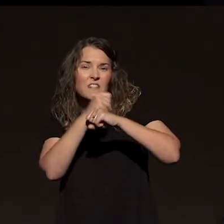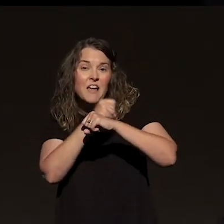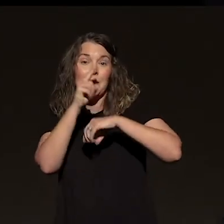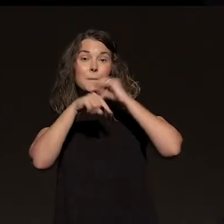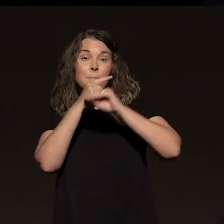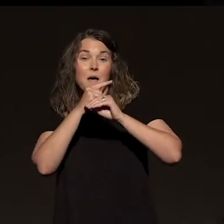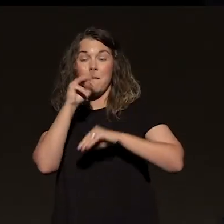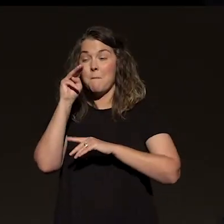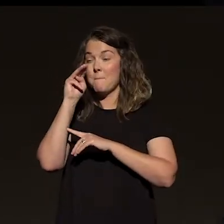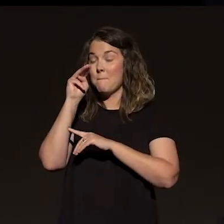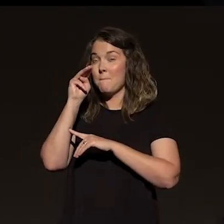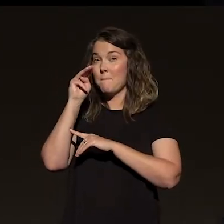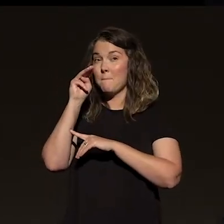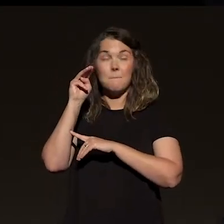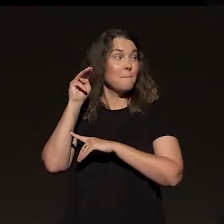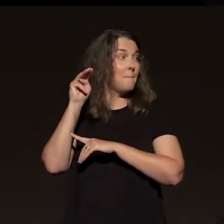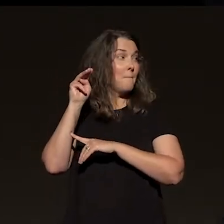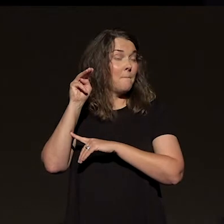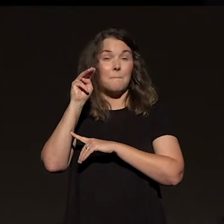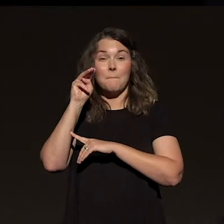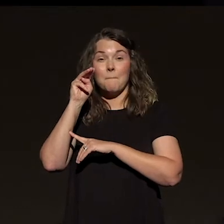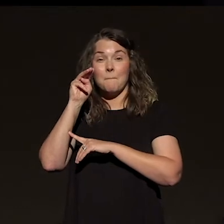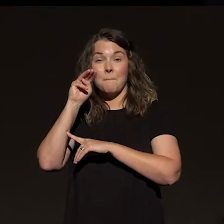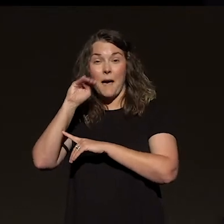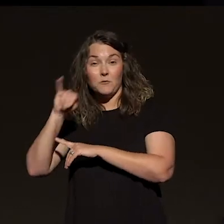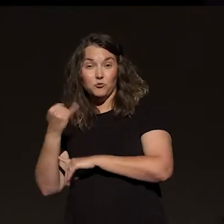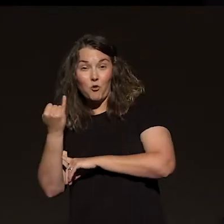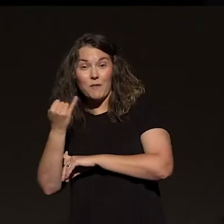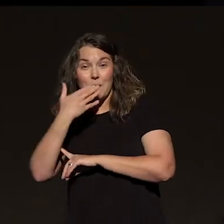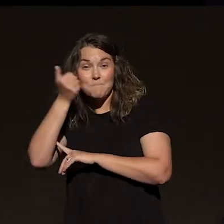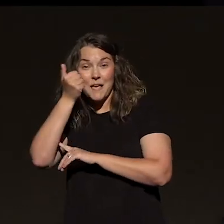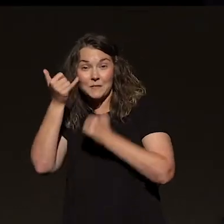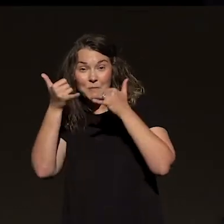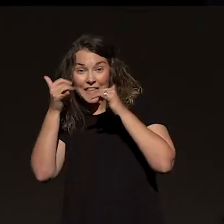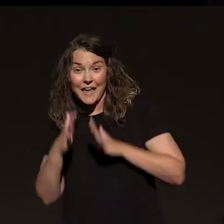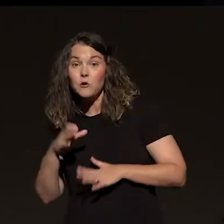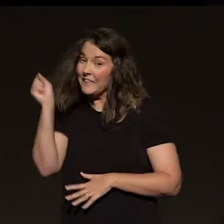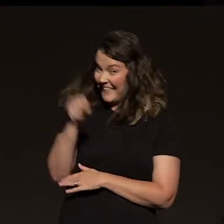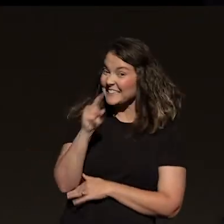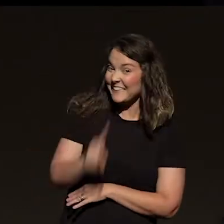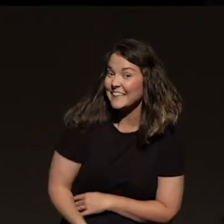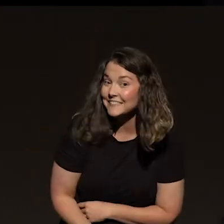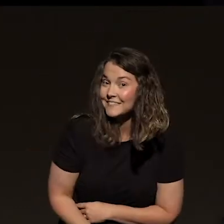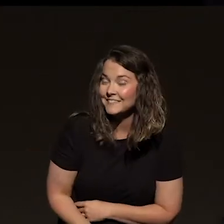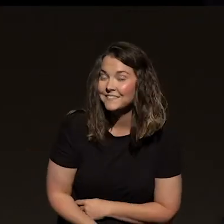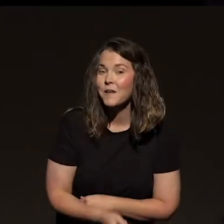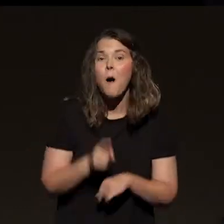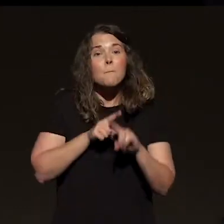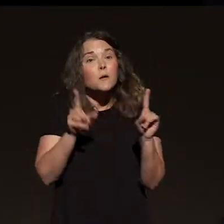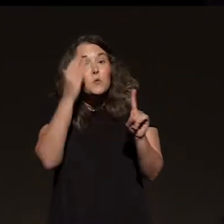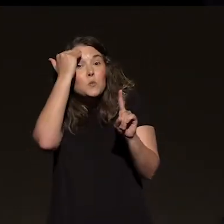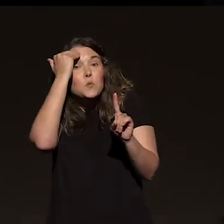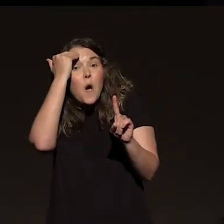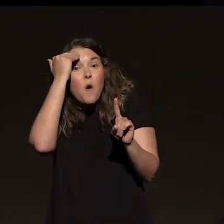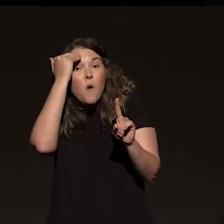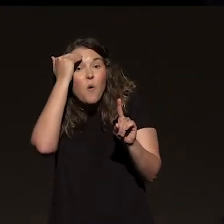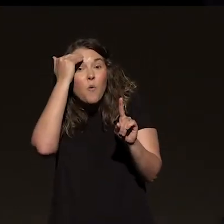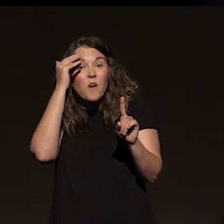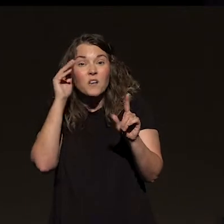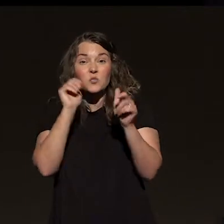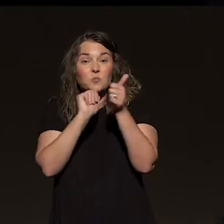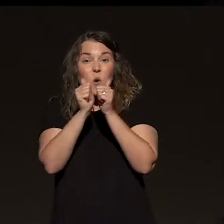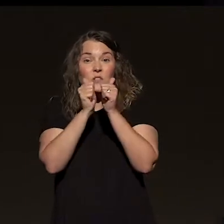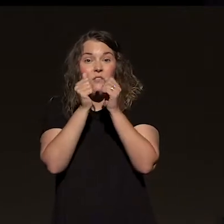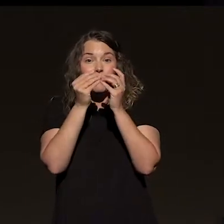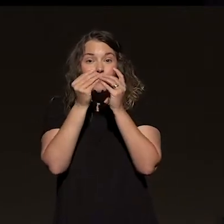if Michael Jackson or Michael Jordan is the best basketball player of all time. And yes, he is. But you know what? Like that, sports are